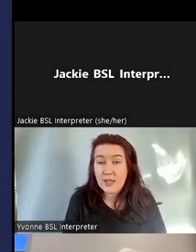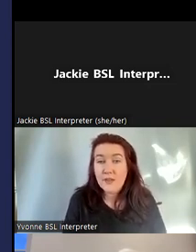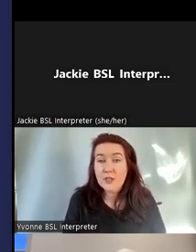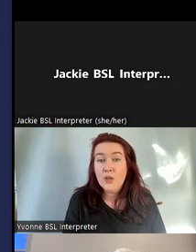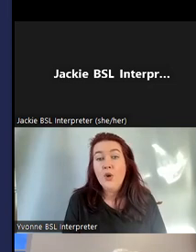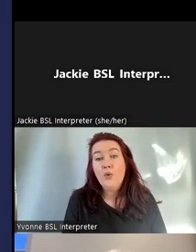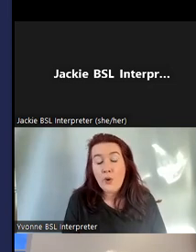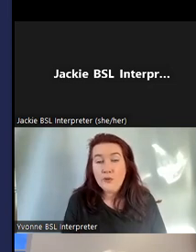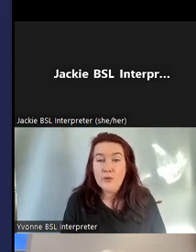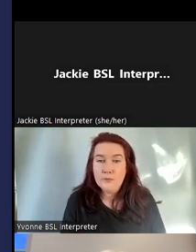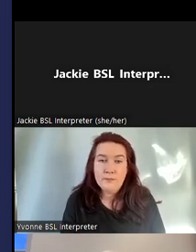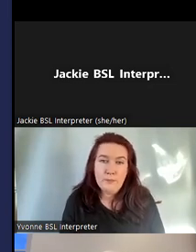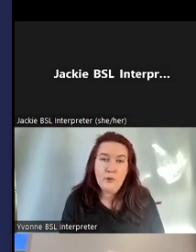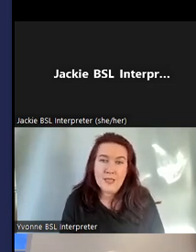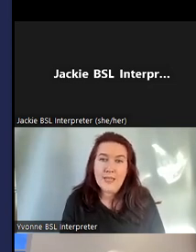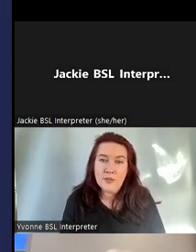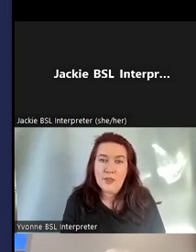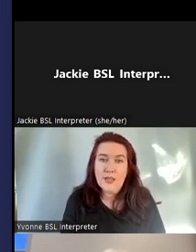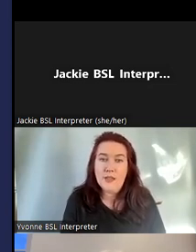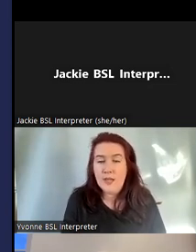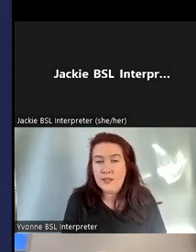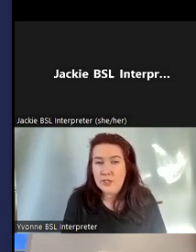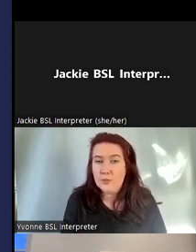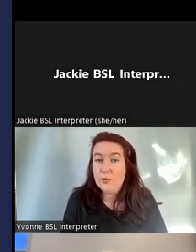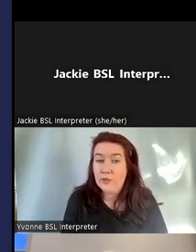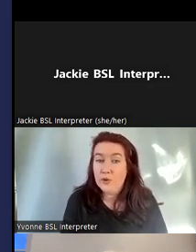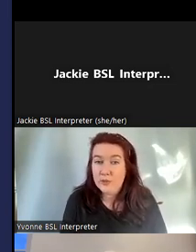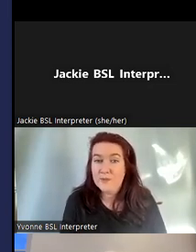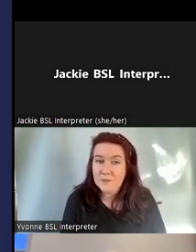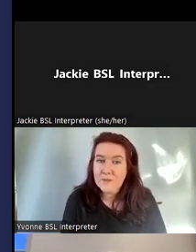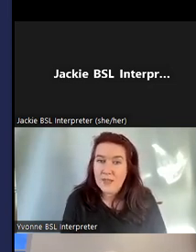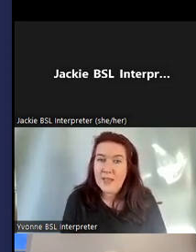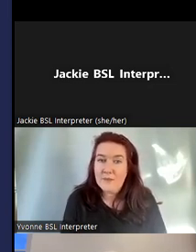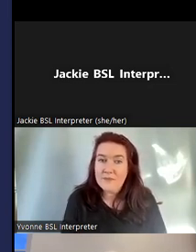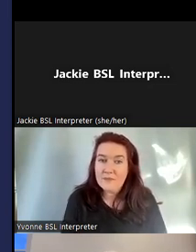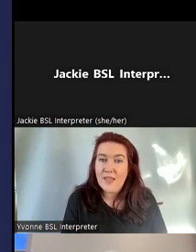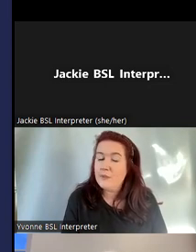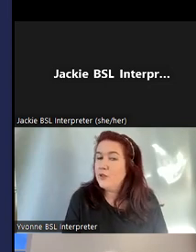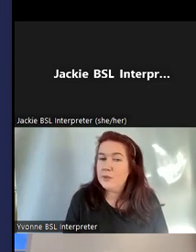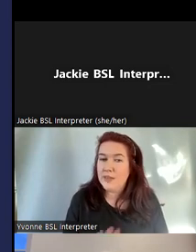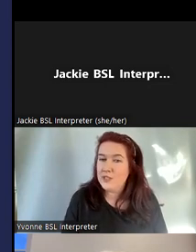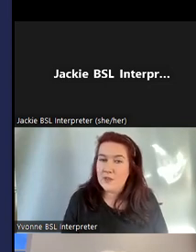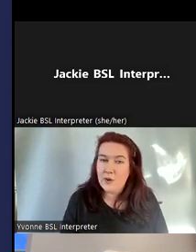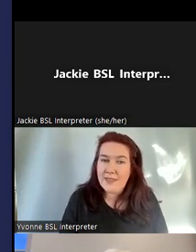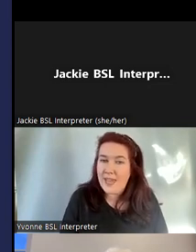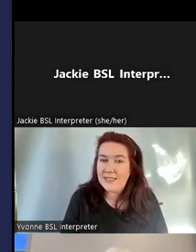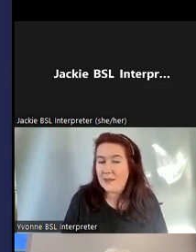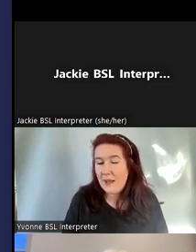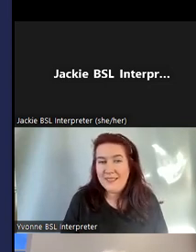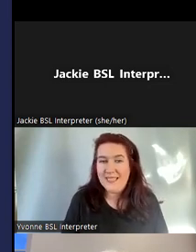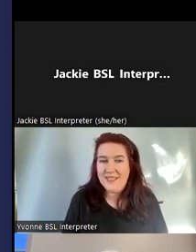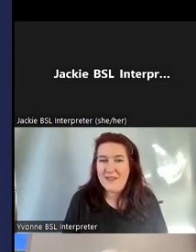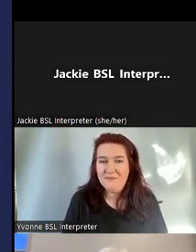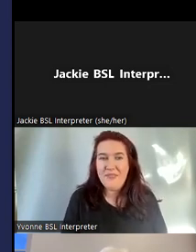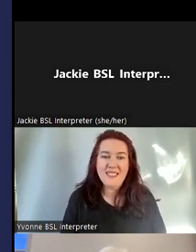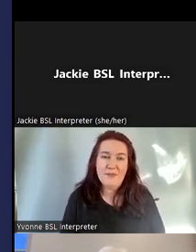for the archives we also post thanks on there and share what we've got so I'm sure there'll be questions for me at the end and I'm